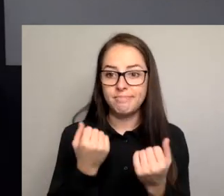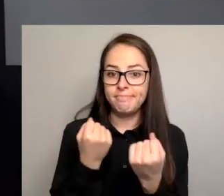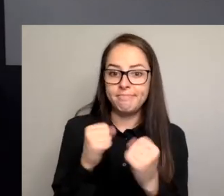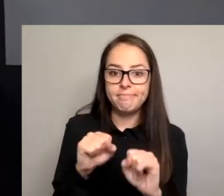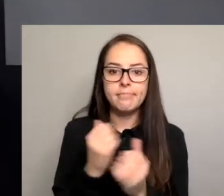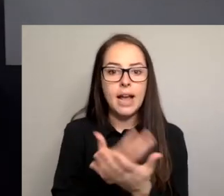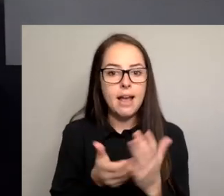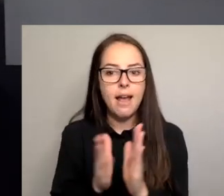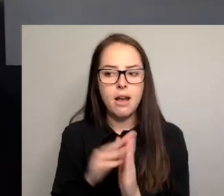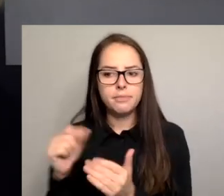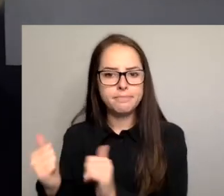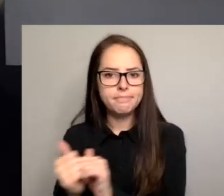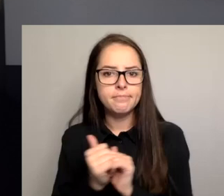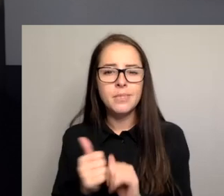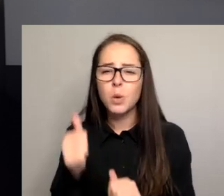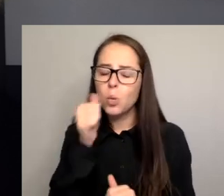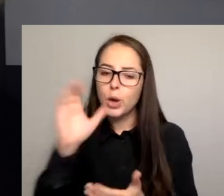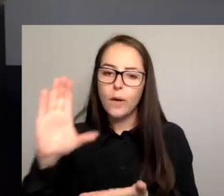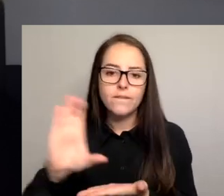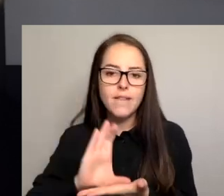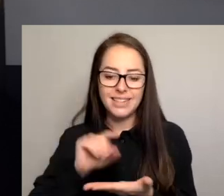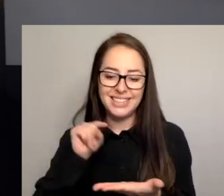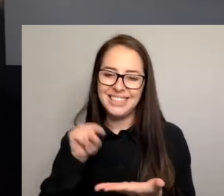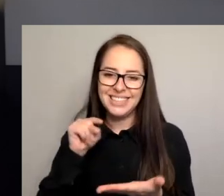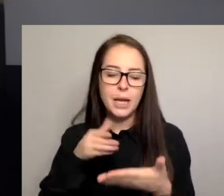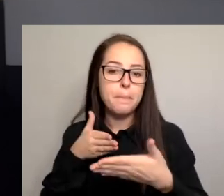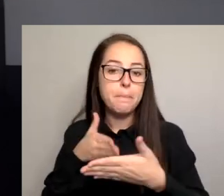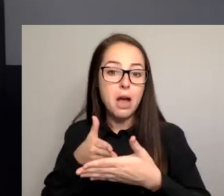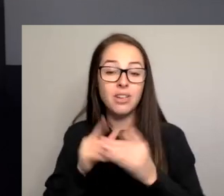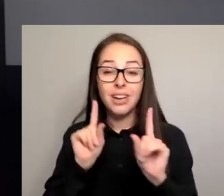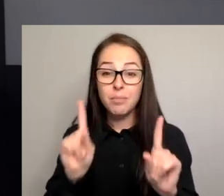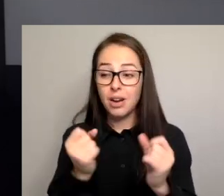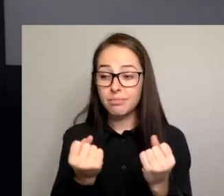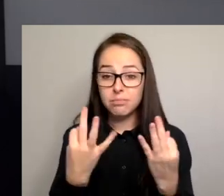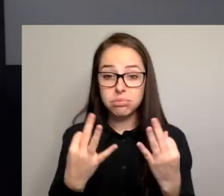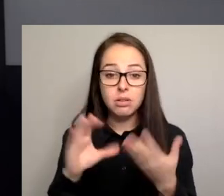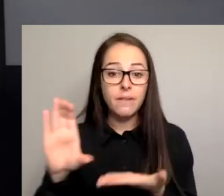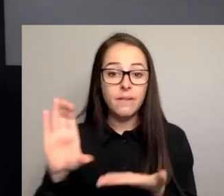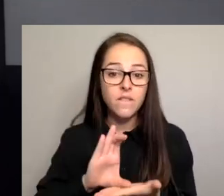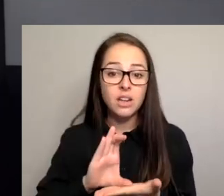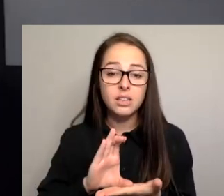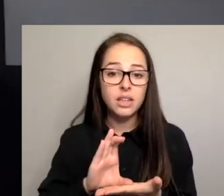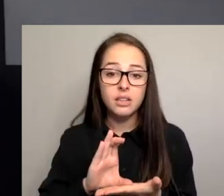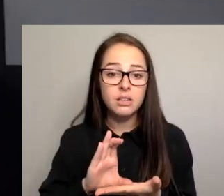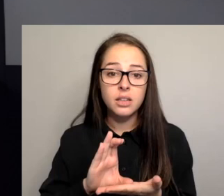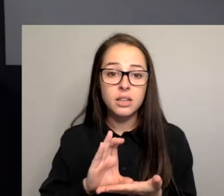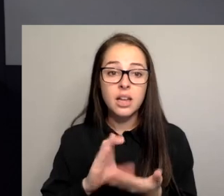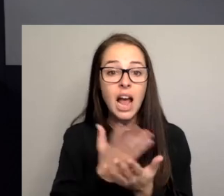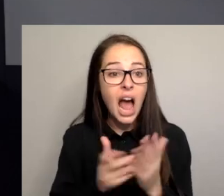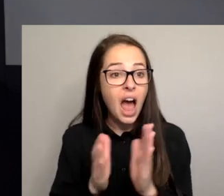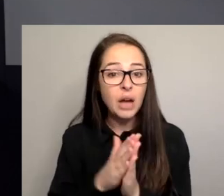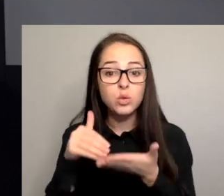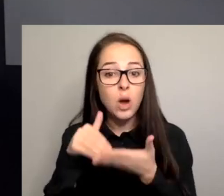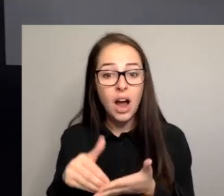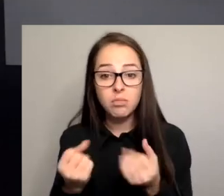that funding funding is a barrier. But even without funding, small measures that you can learn more about in the toolkit can